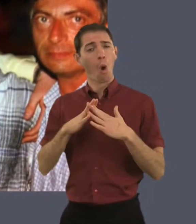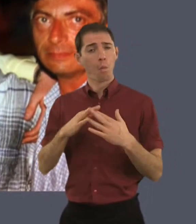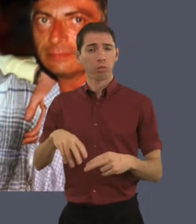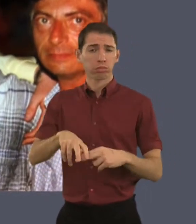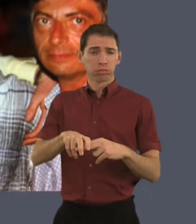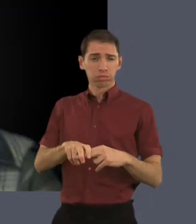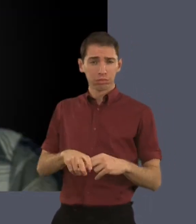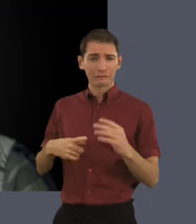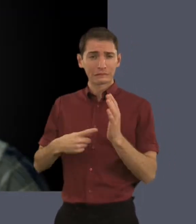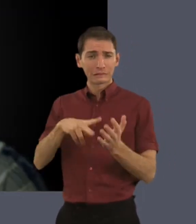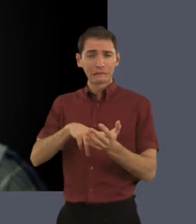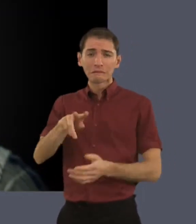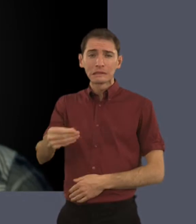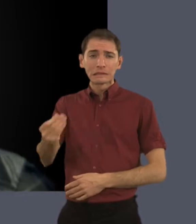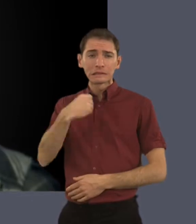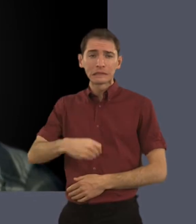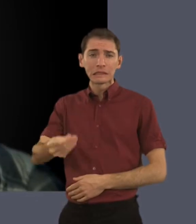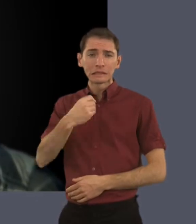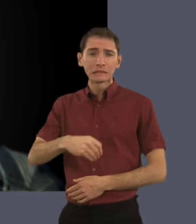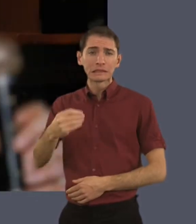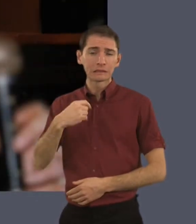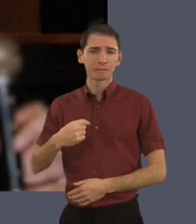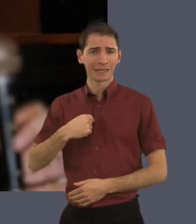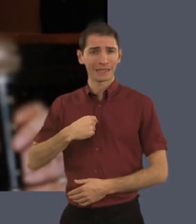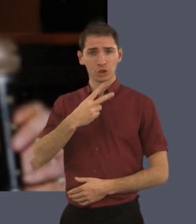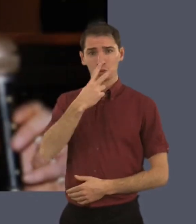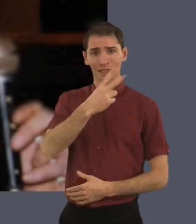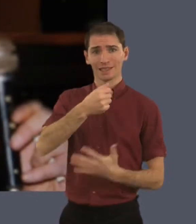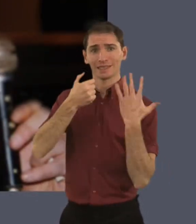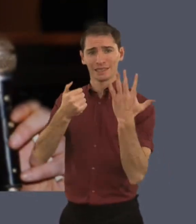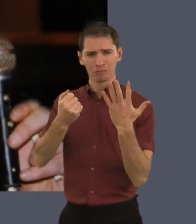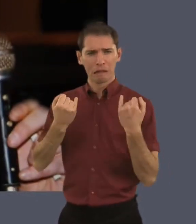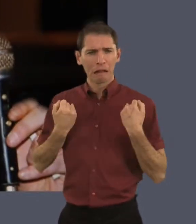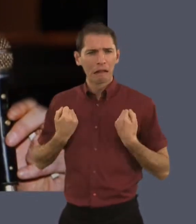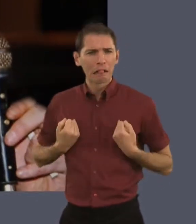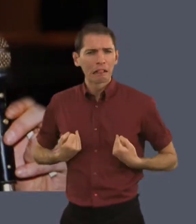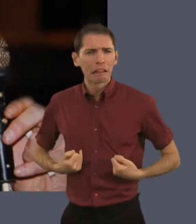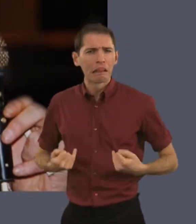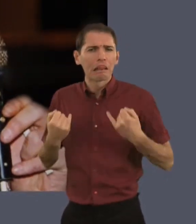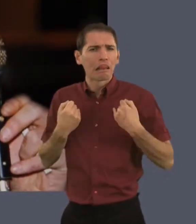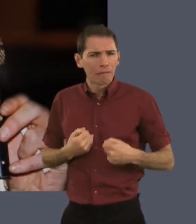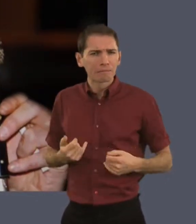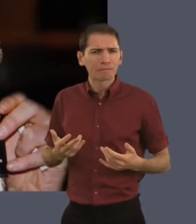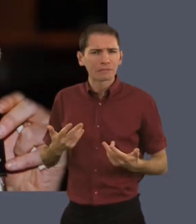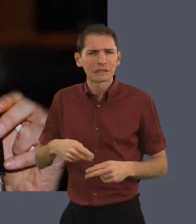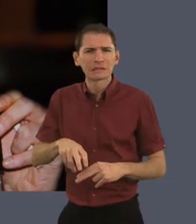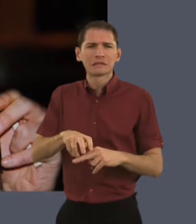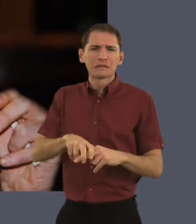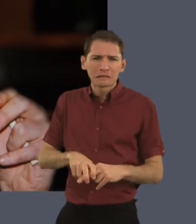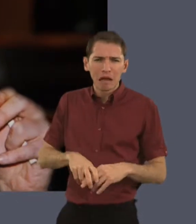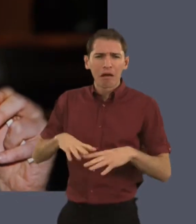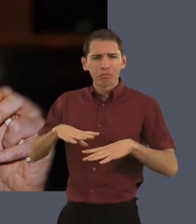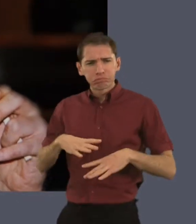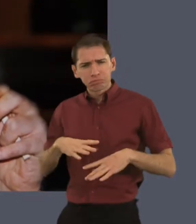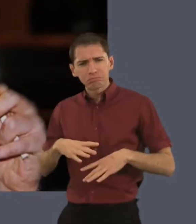never wanted to. All I wanted to do is sit at home watching TV and eating. I was 26 and feeling really ill and having to sit